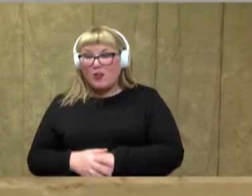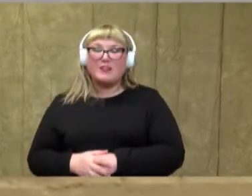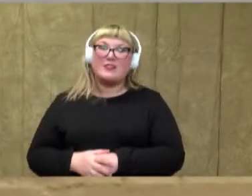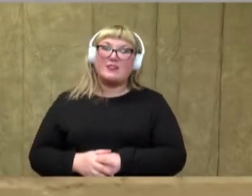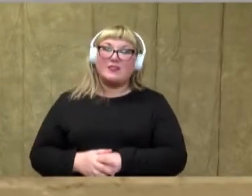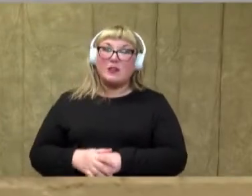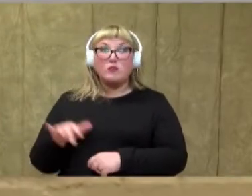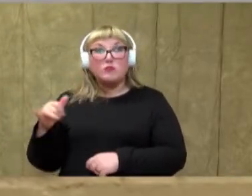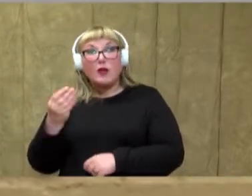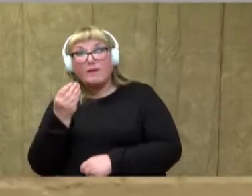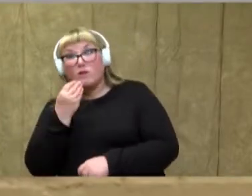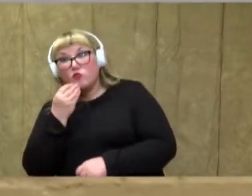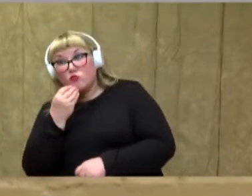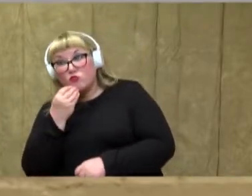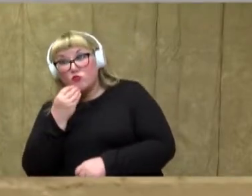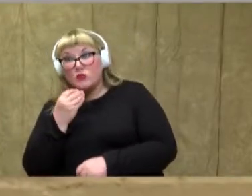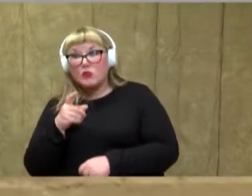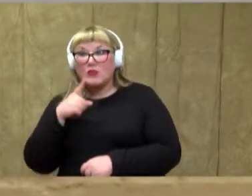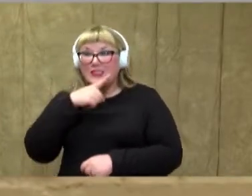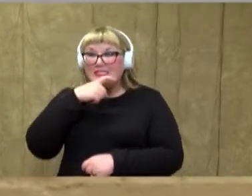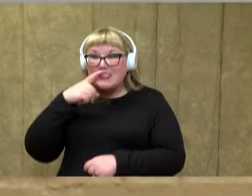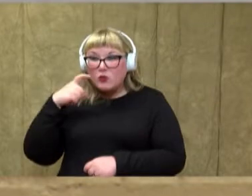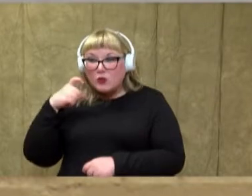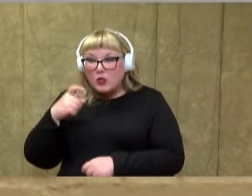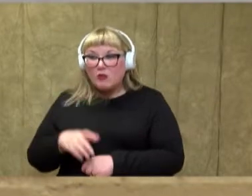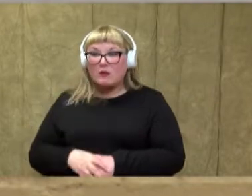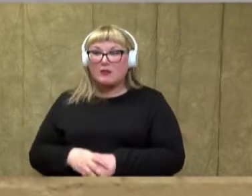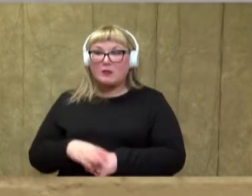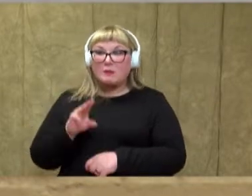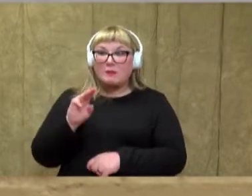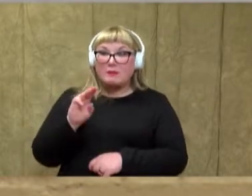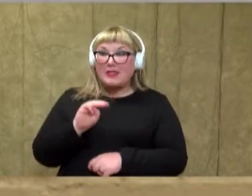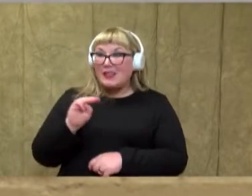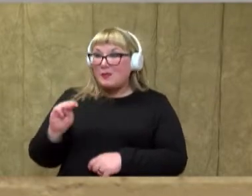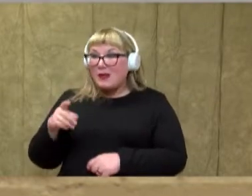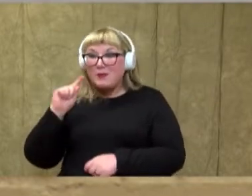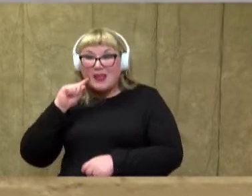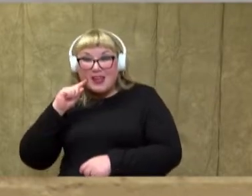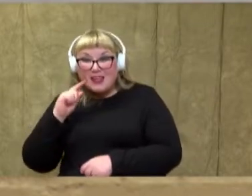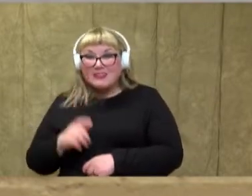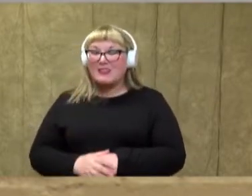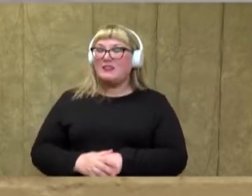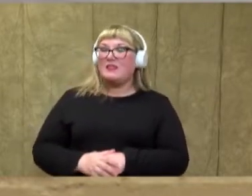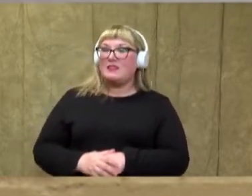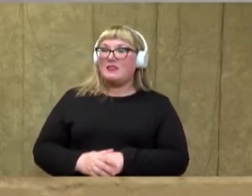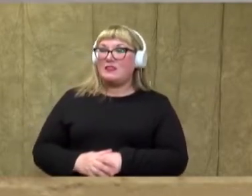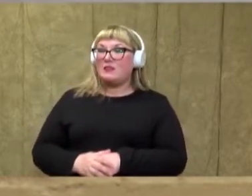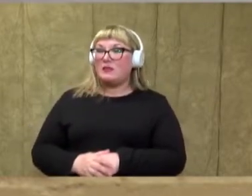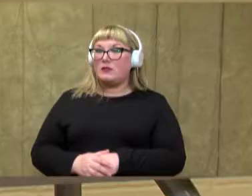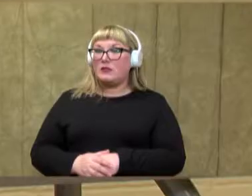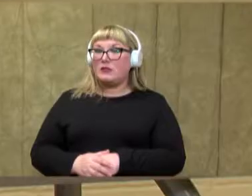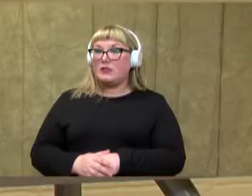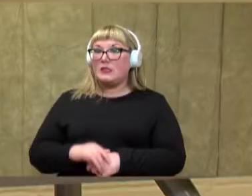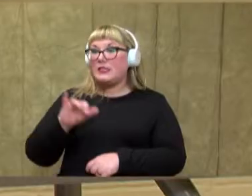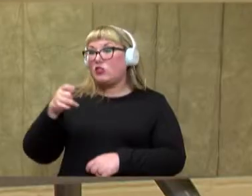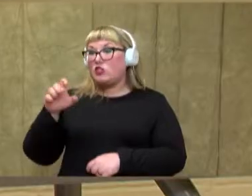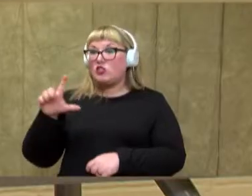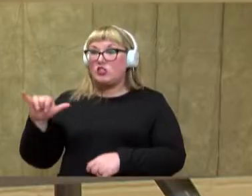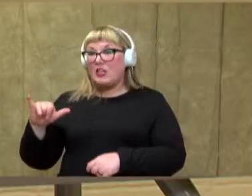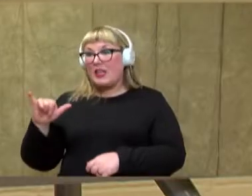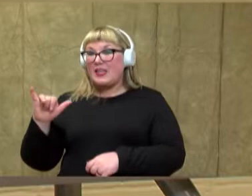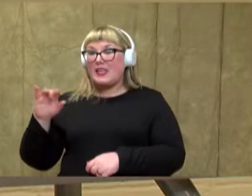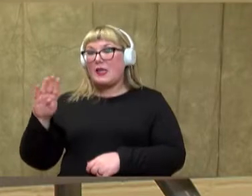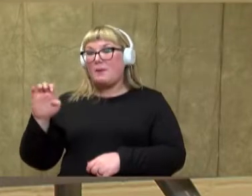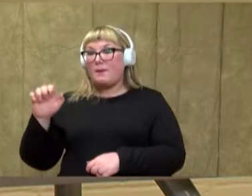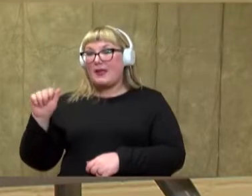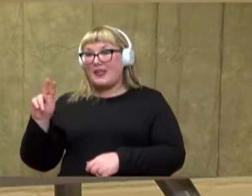items like food, cereal, M&M's, jelly beans, all kinds